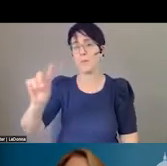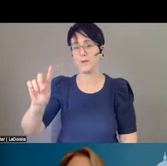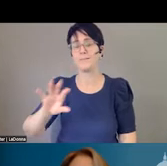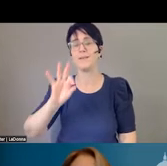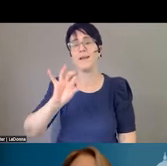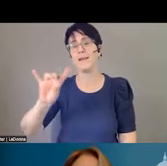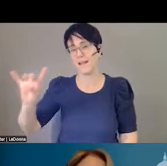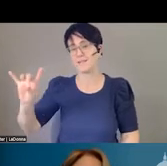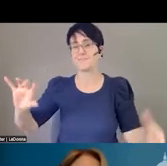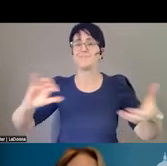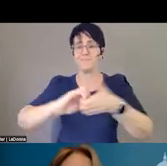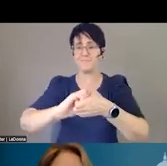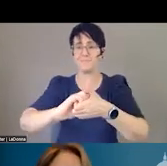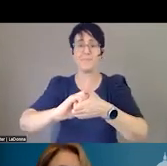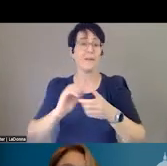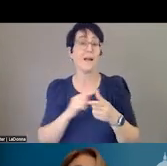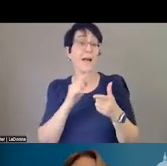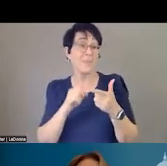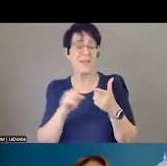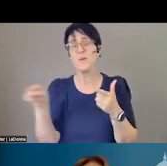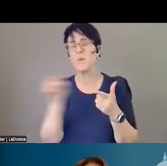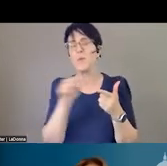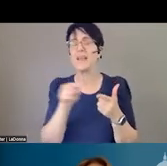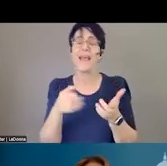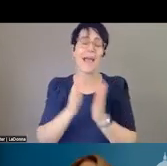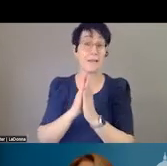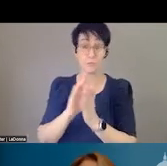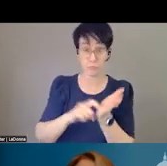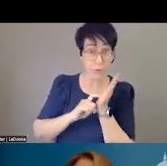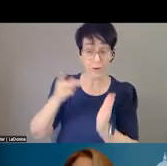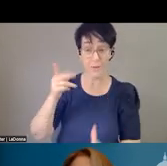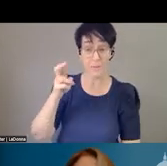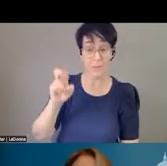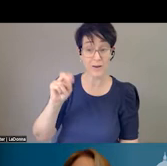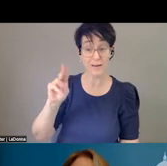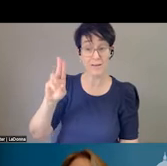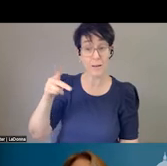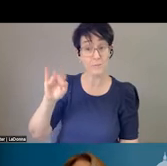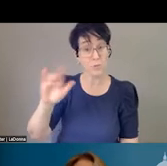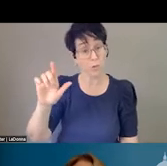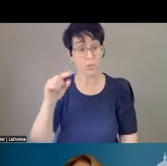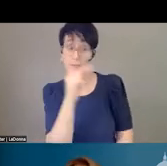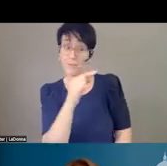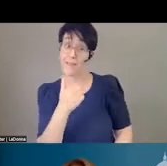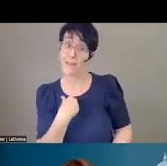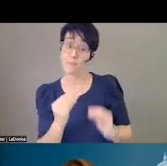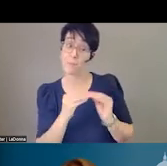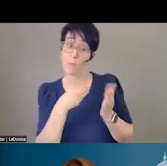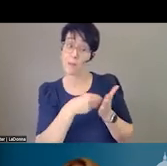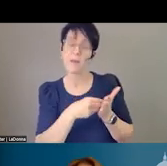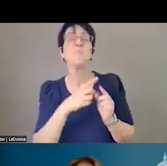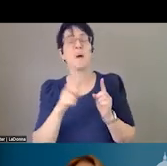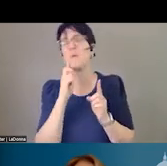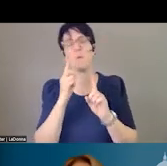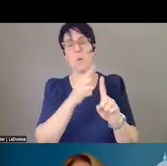my police chief, he said, will there be prenups? And I thought, well, 911 is more established and has more money. But we want it to be an equal